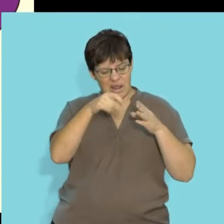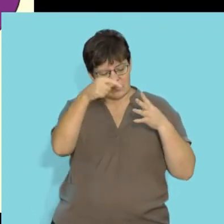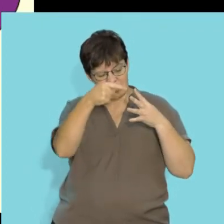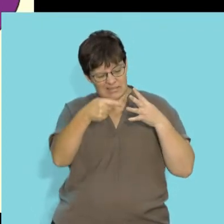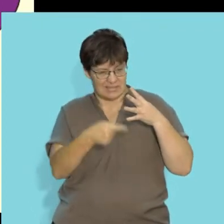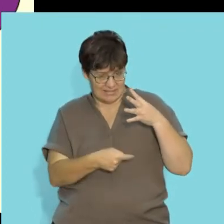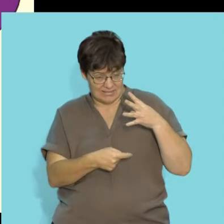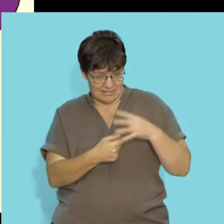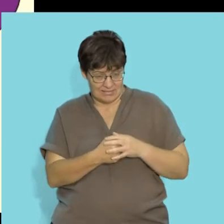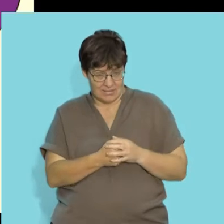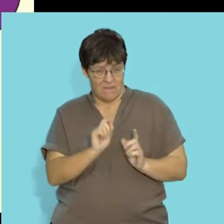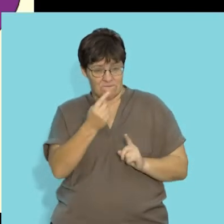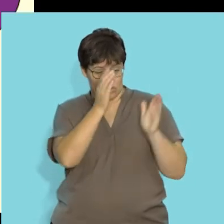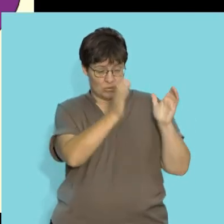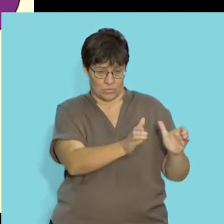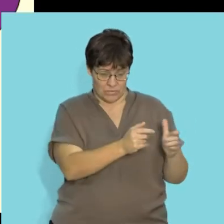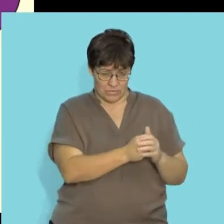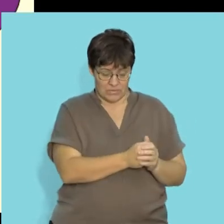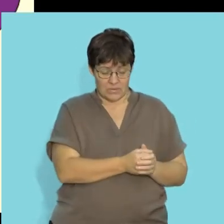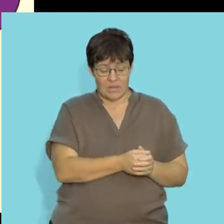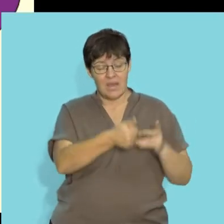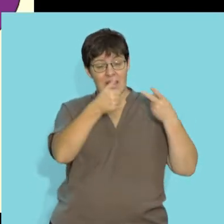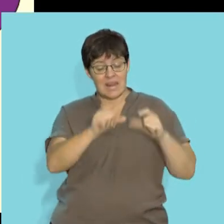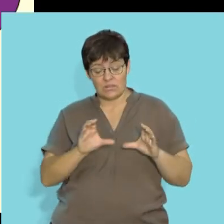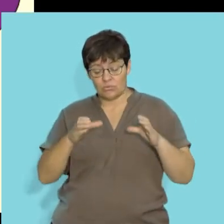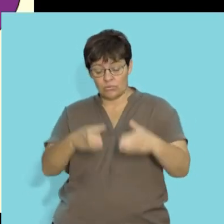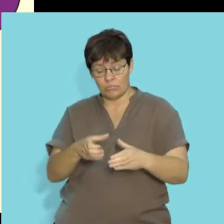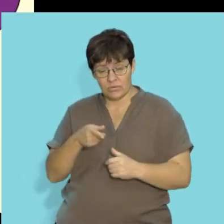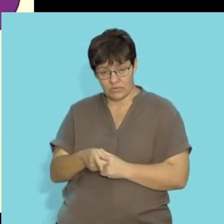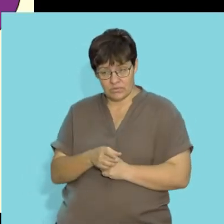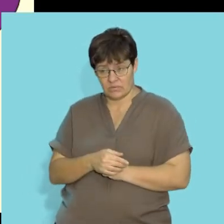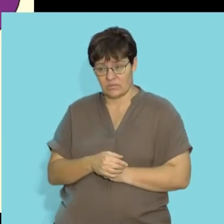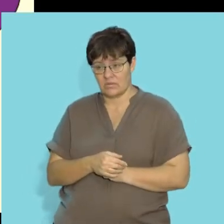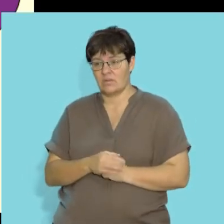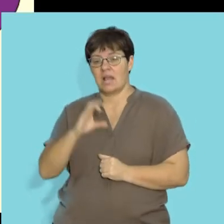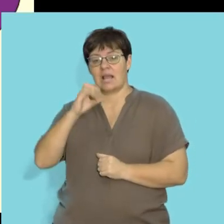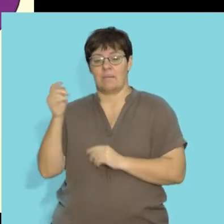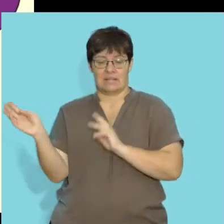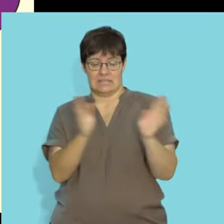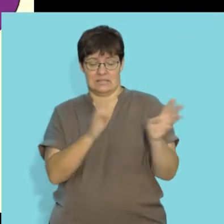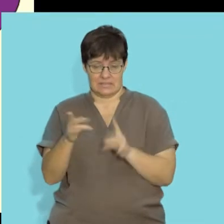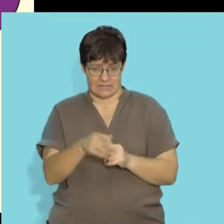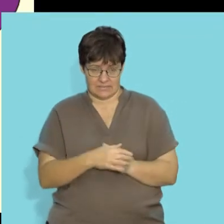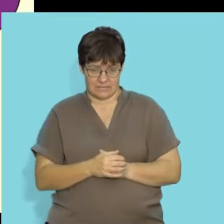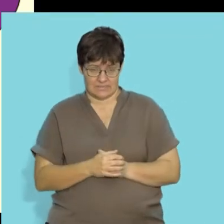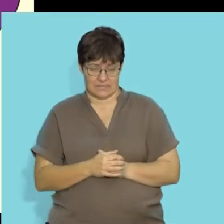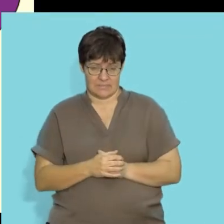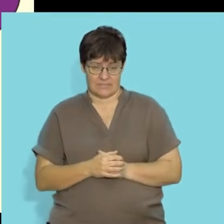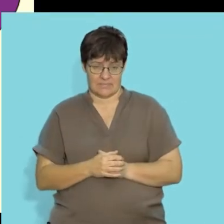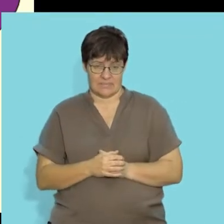some of the edaphic factors, and the next component we're going to be looking at would be the climatic factors.